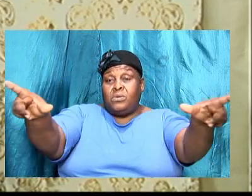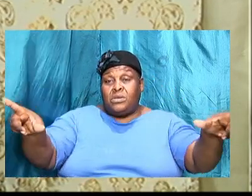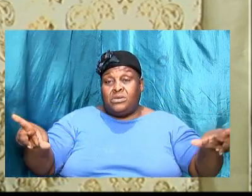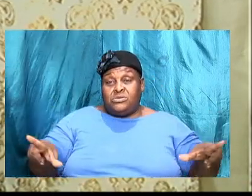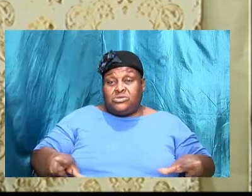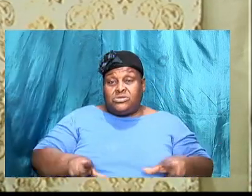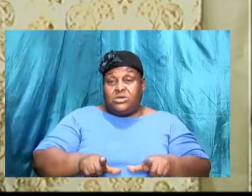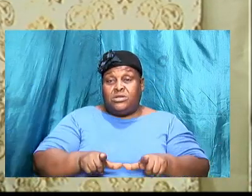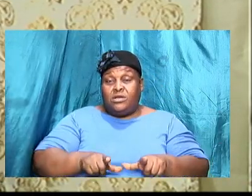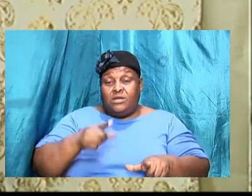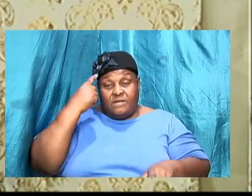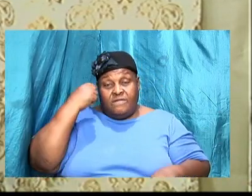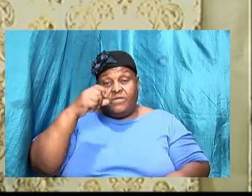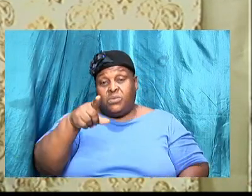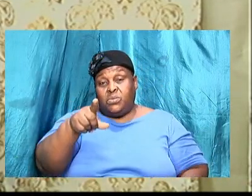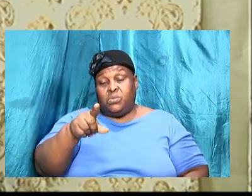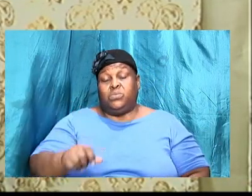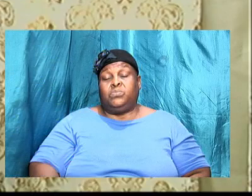for you